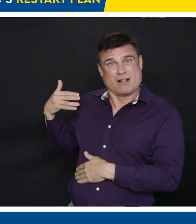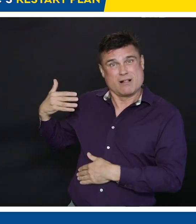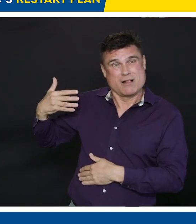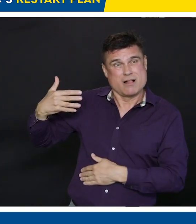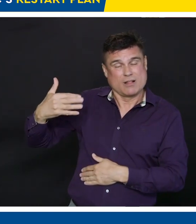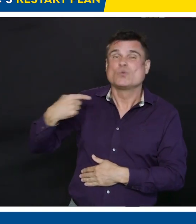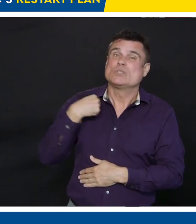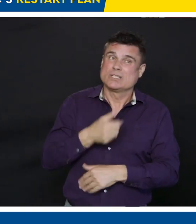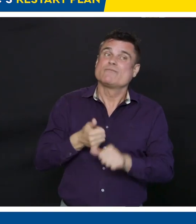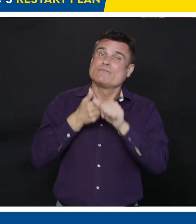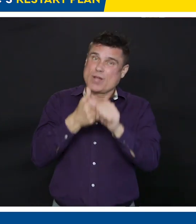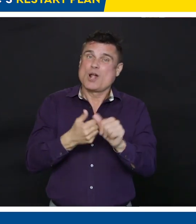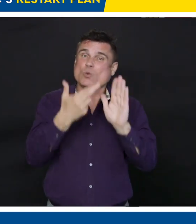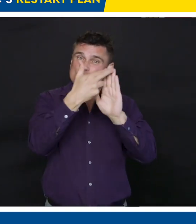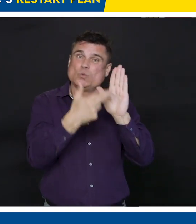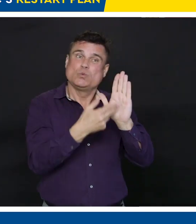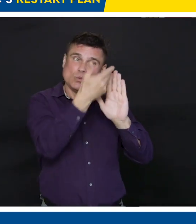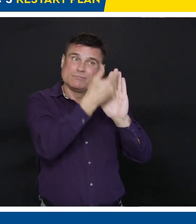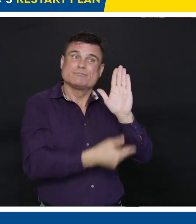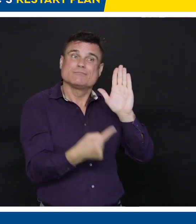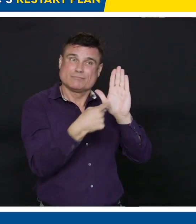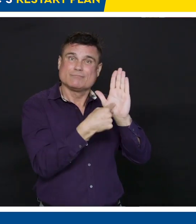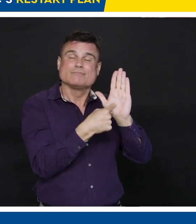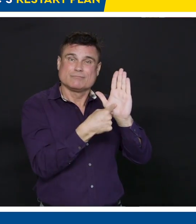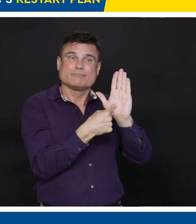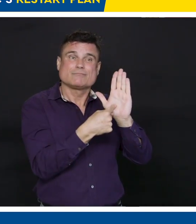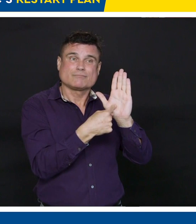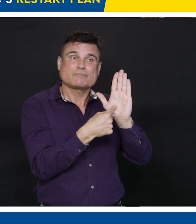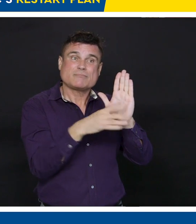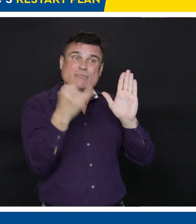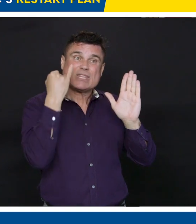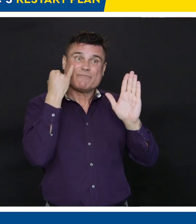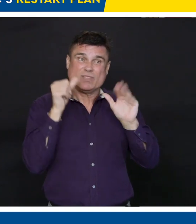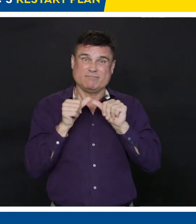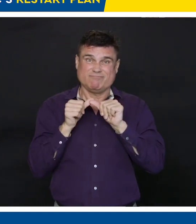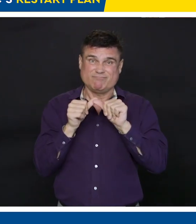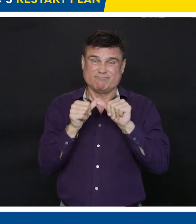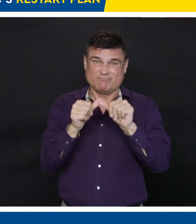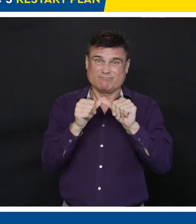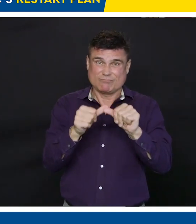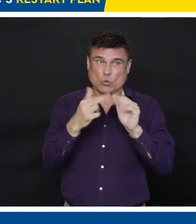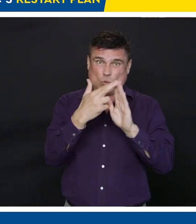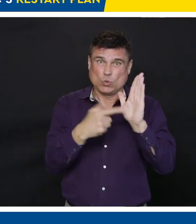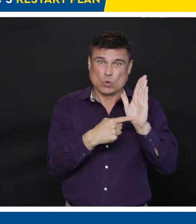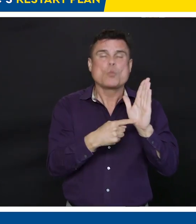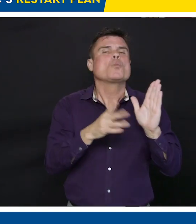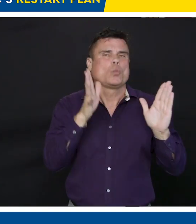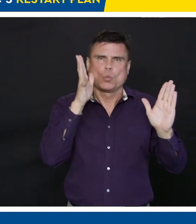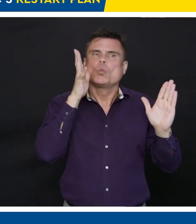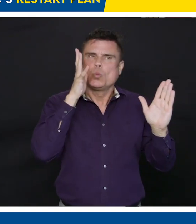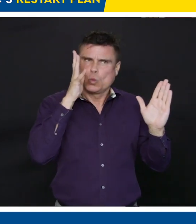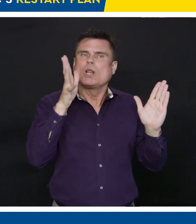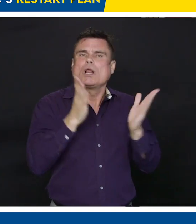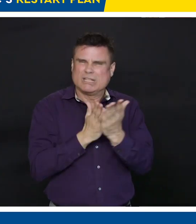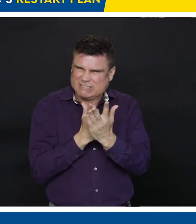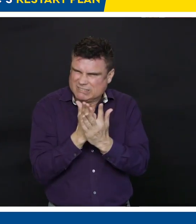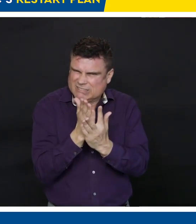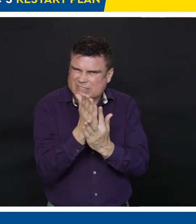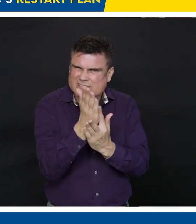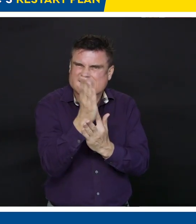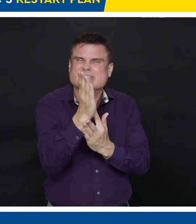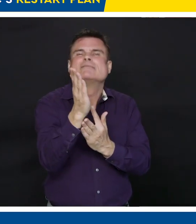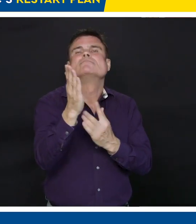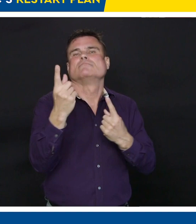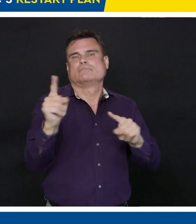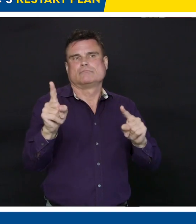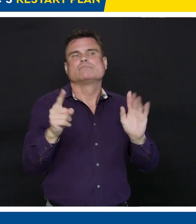this better. And we have been successful as a province, extraordinarily successful by comparison to other jurisdictions in the world. Keeping